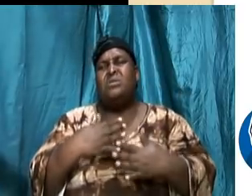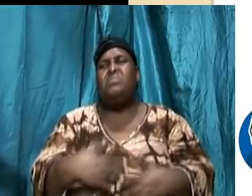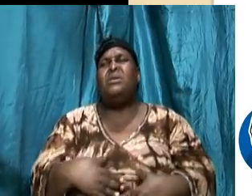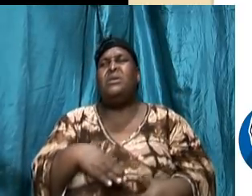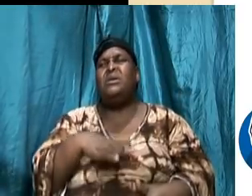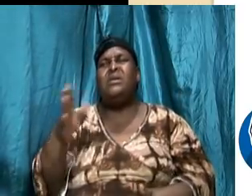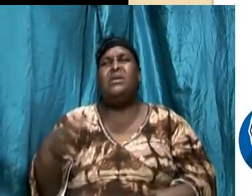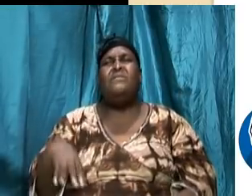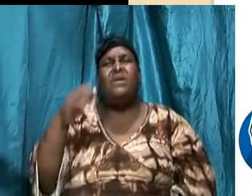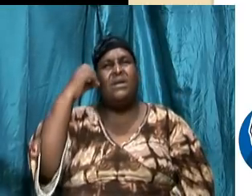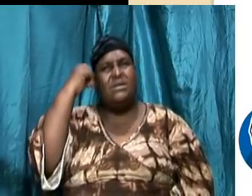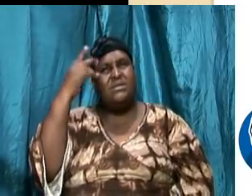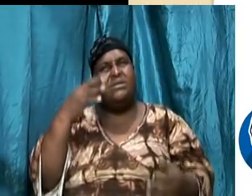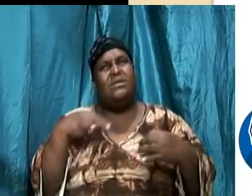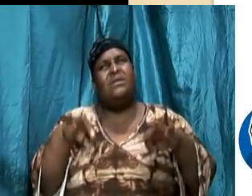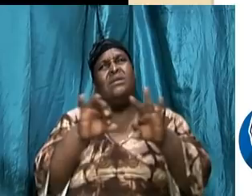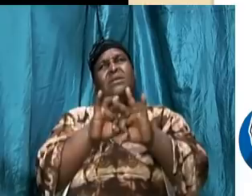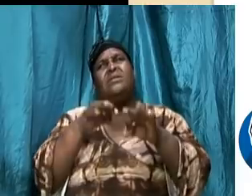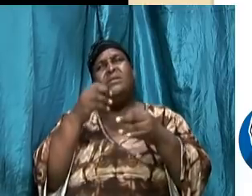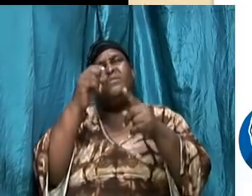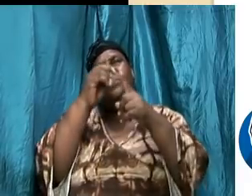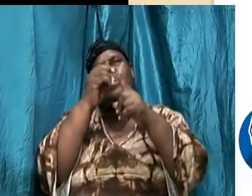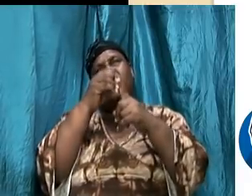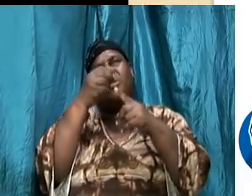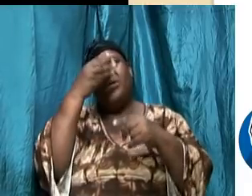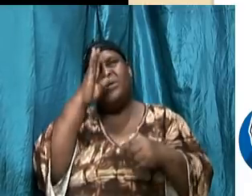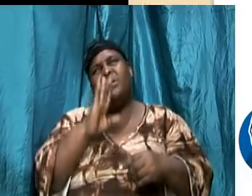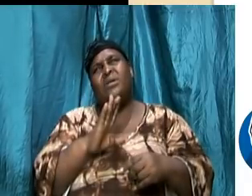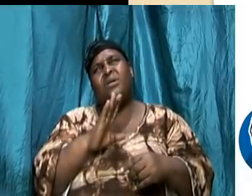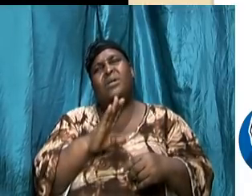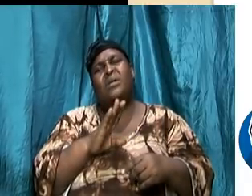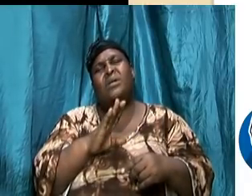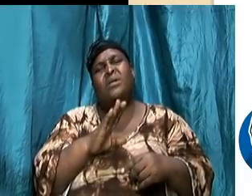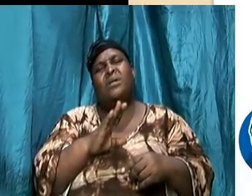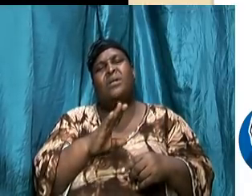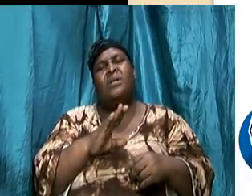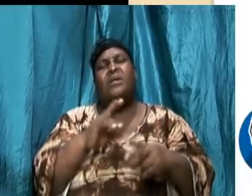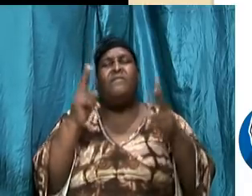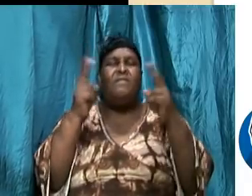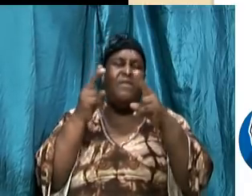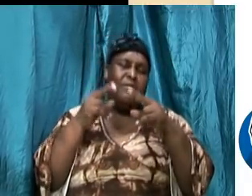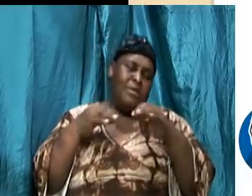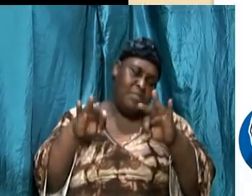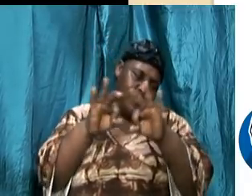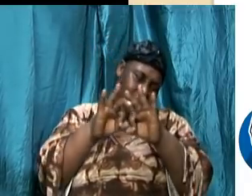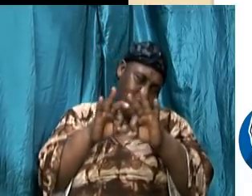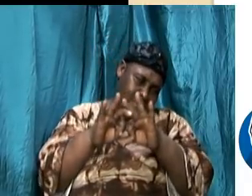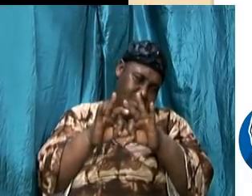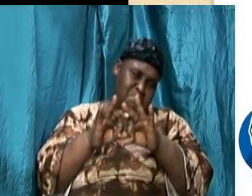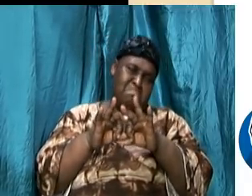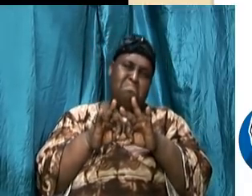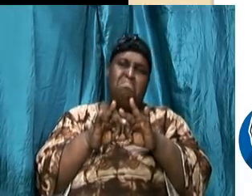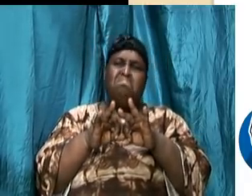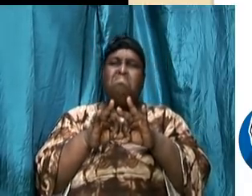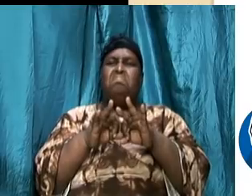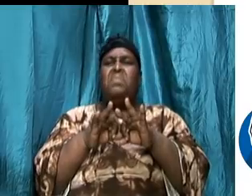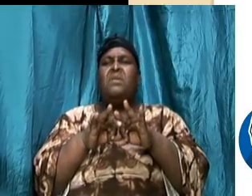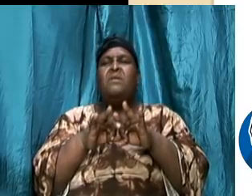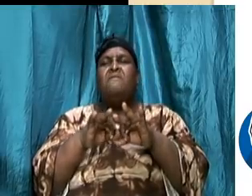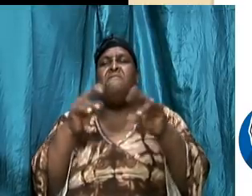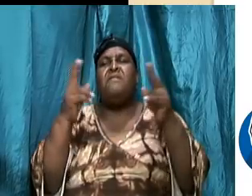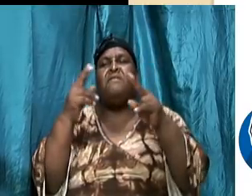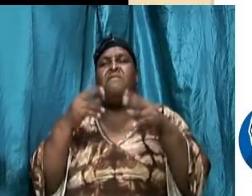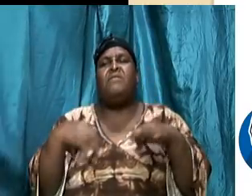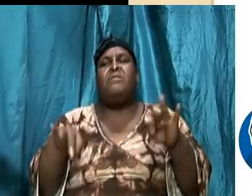the importance of the word and you it is very crucial very